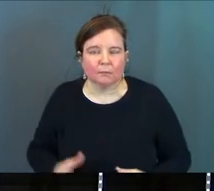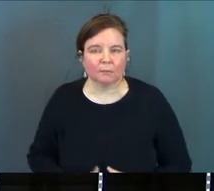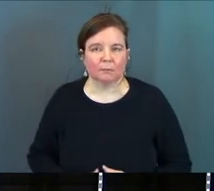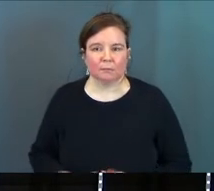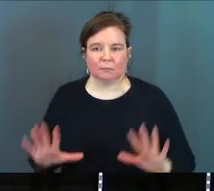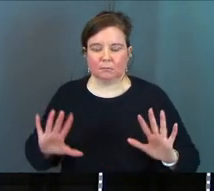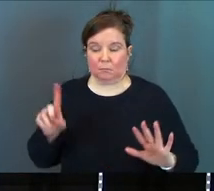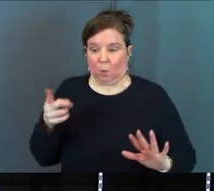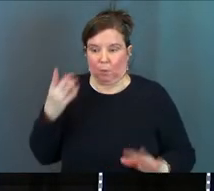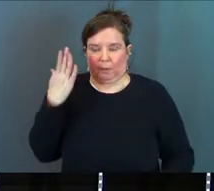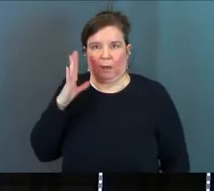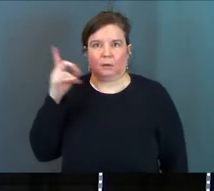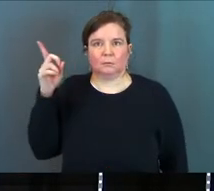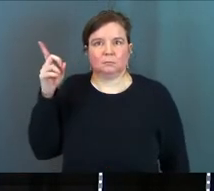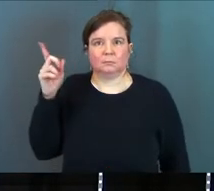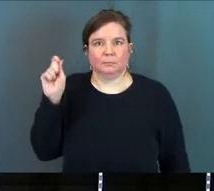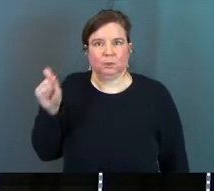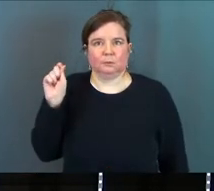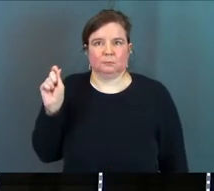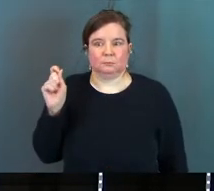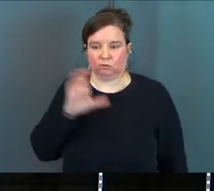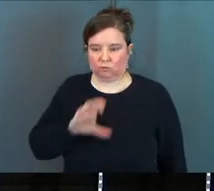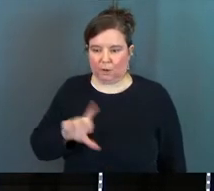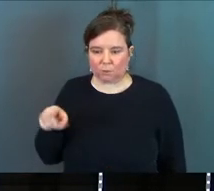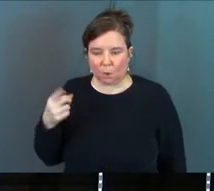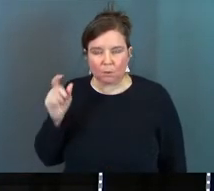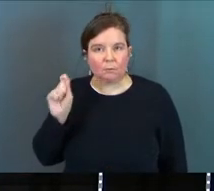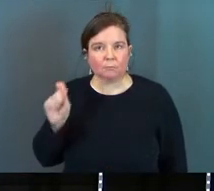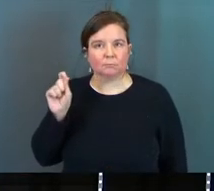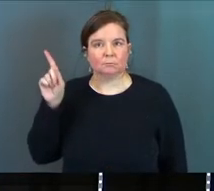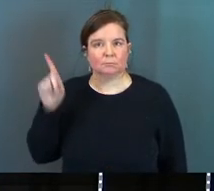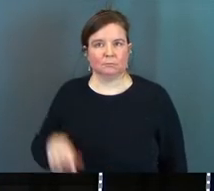it's God alone it's Christ alone